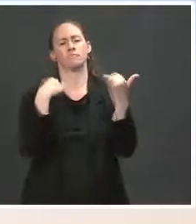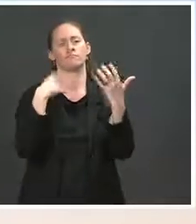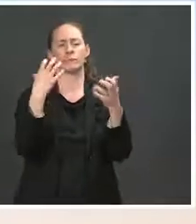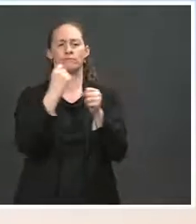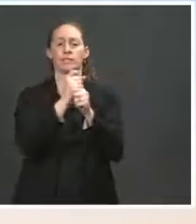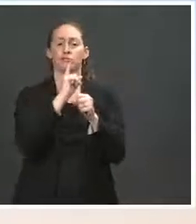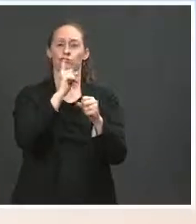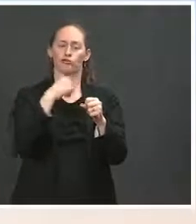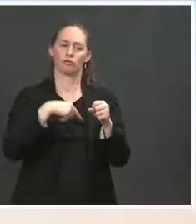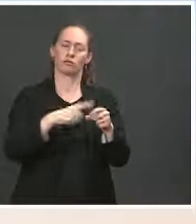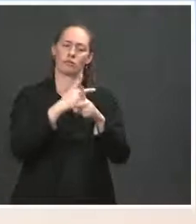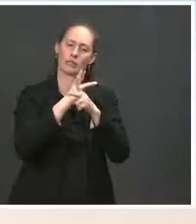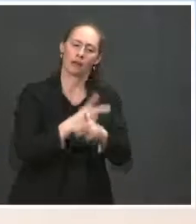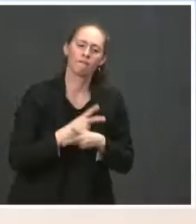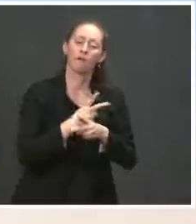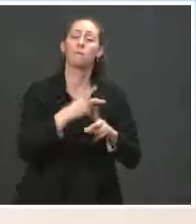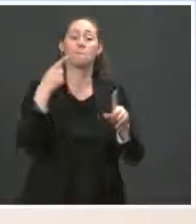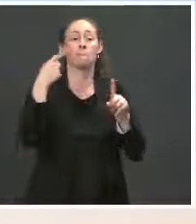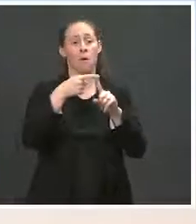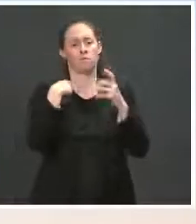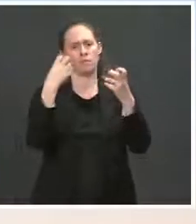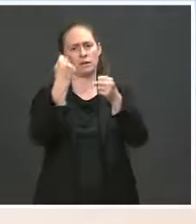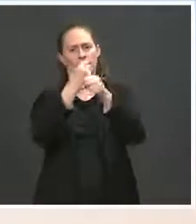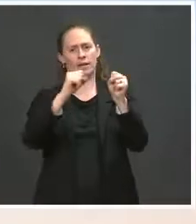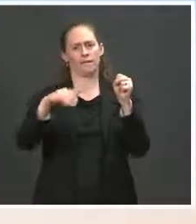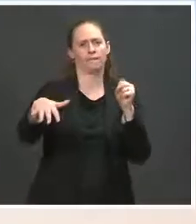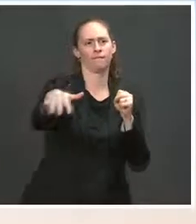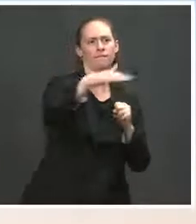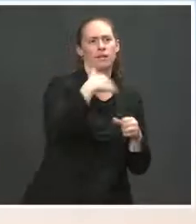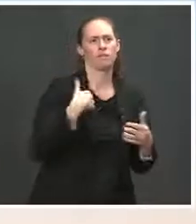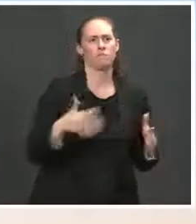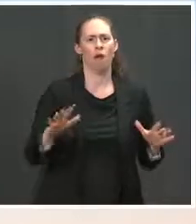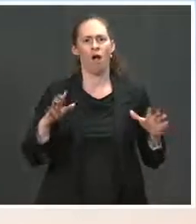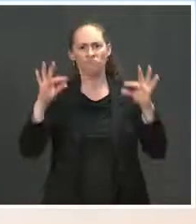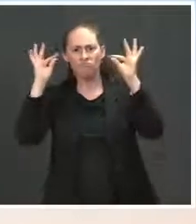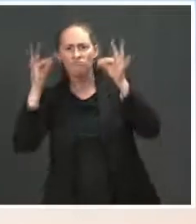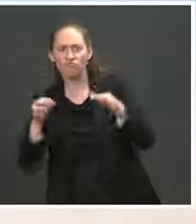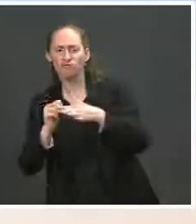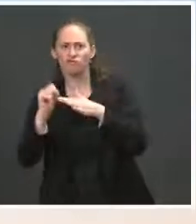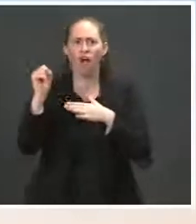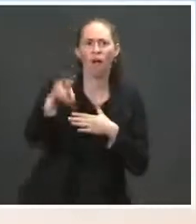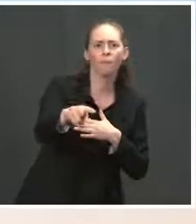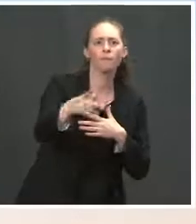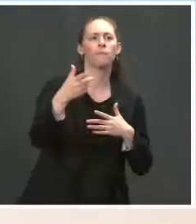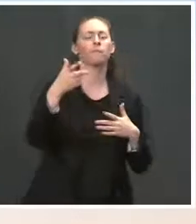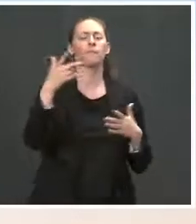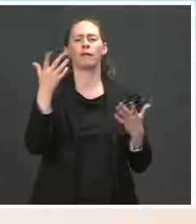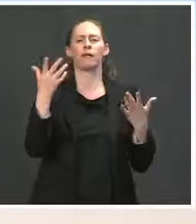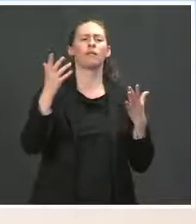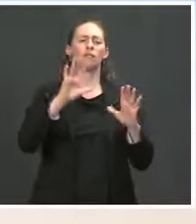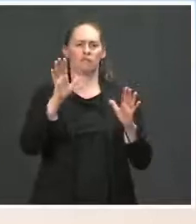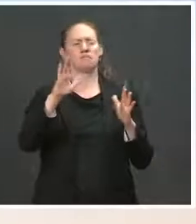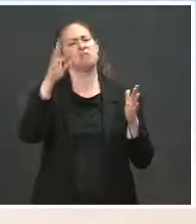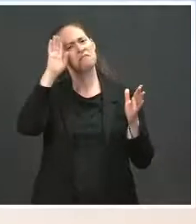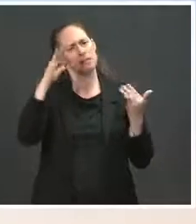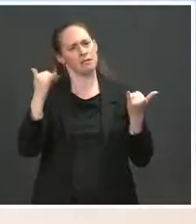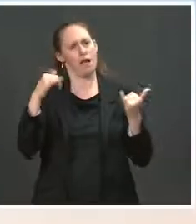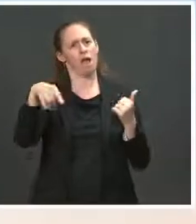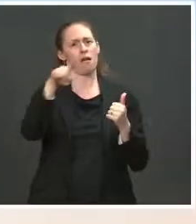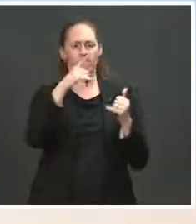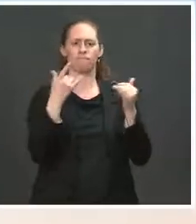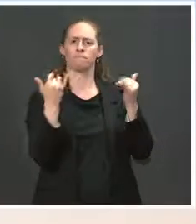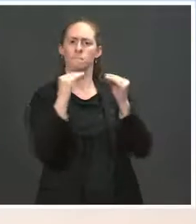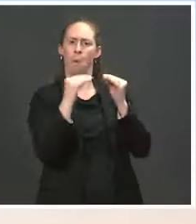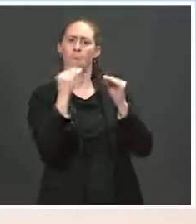keeping people safe. I- I don't ever want to jump the gun on this. We know there's a lot of vaccinations that are happening. Um, yes, our country